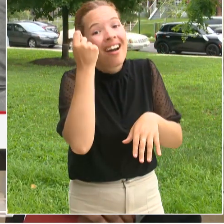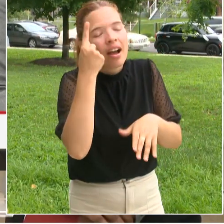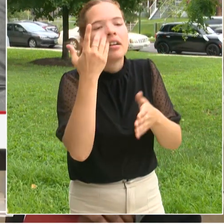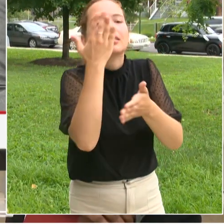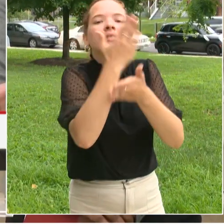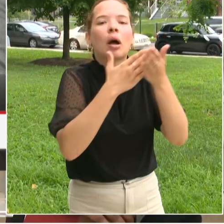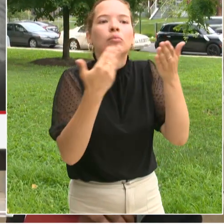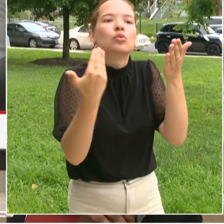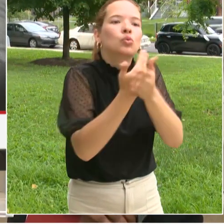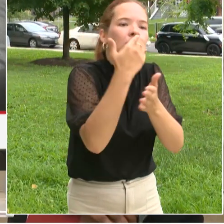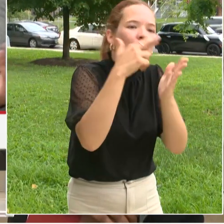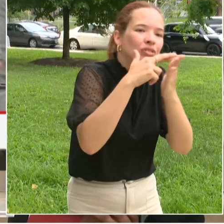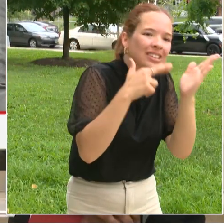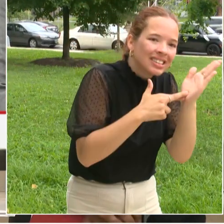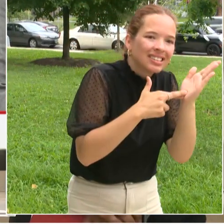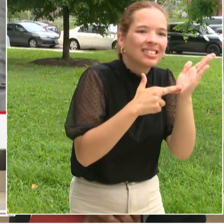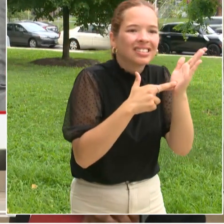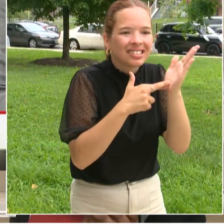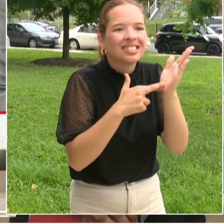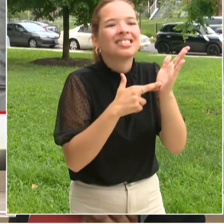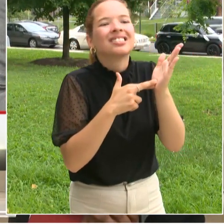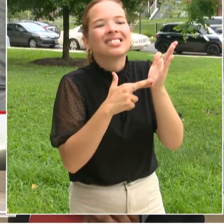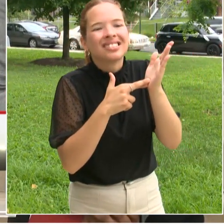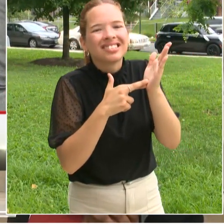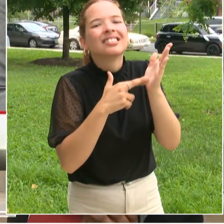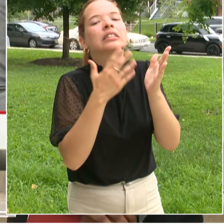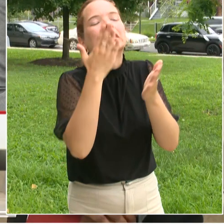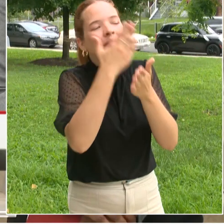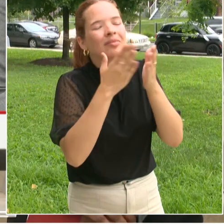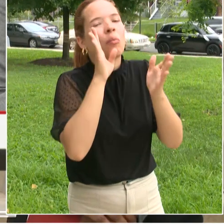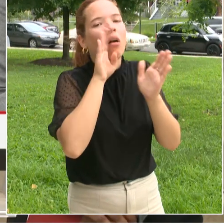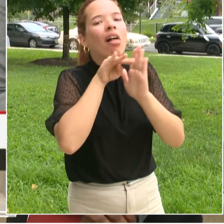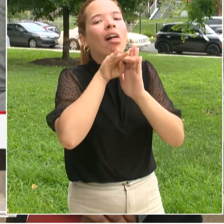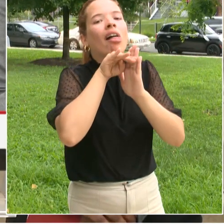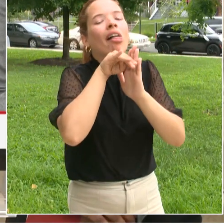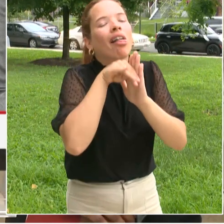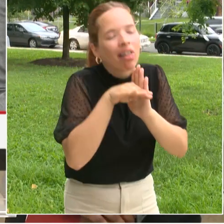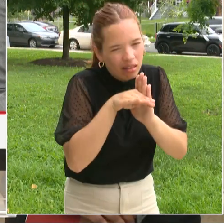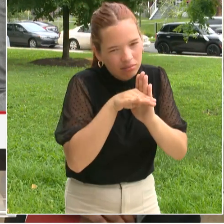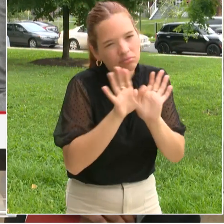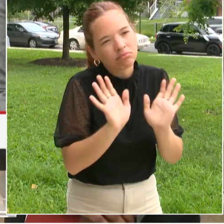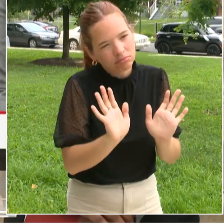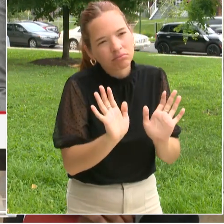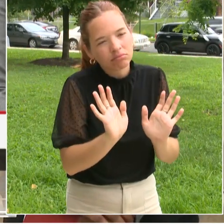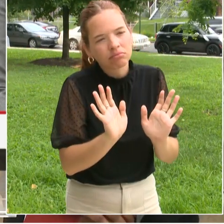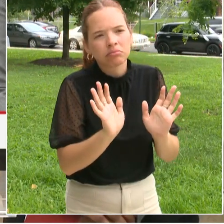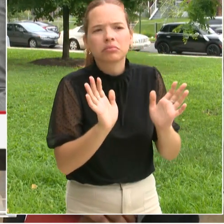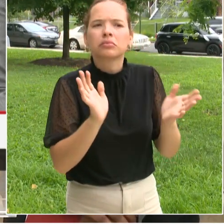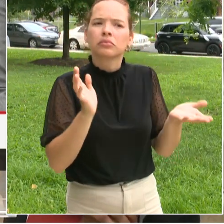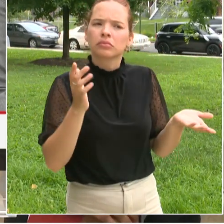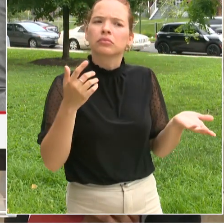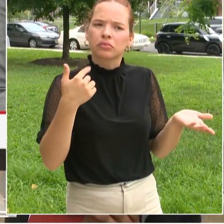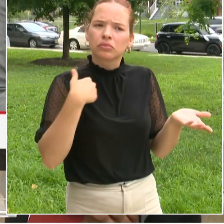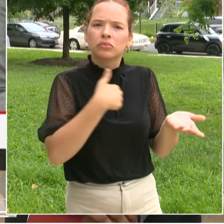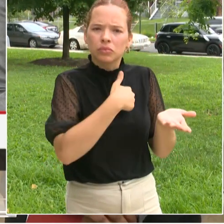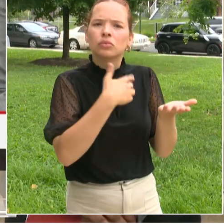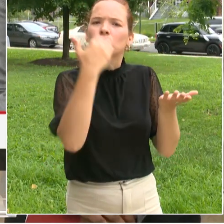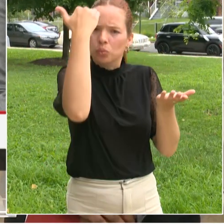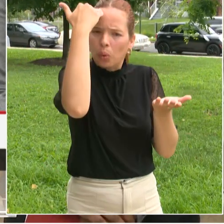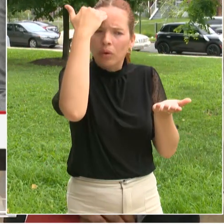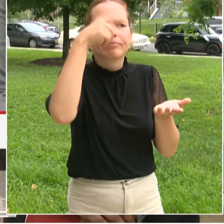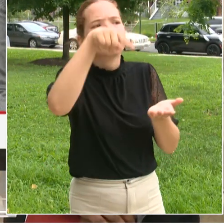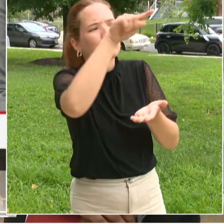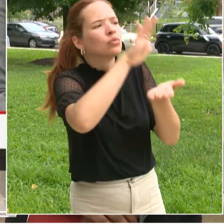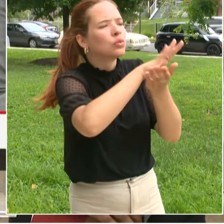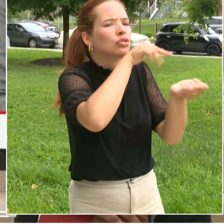as schools kind of come back to session and the school nurses and school health teams and school leaders